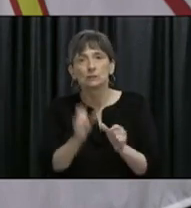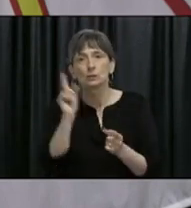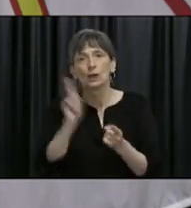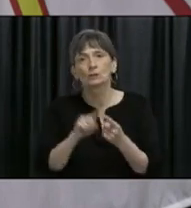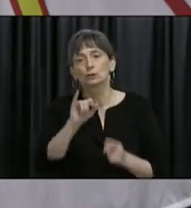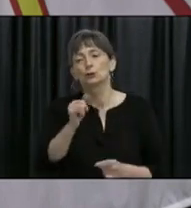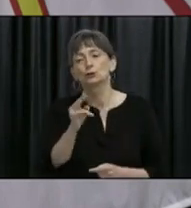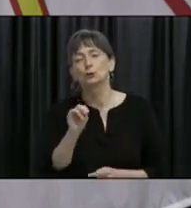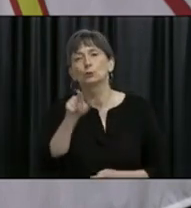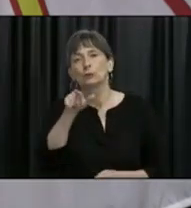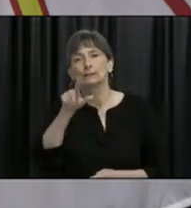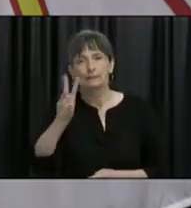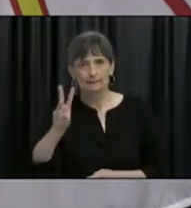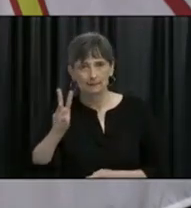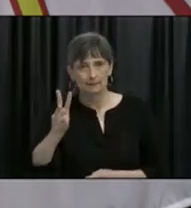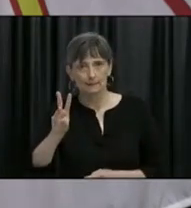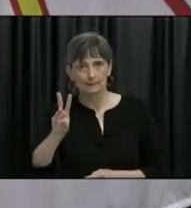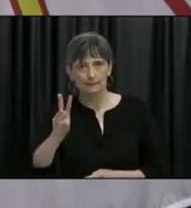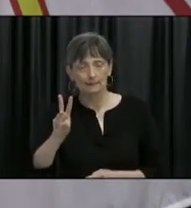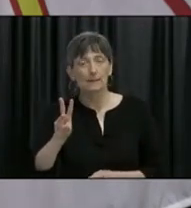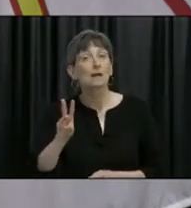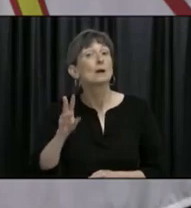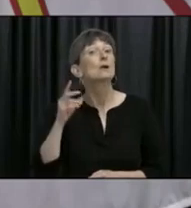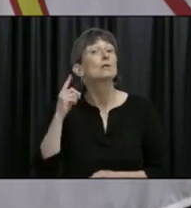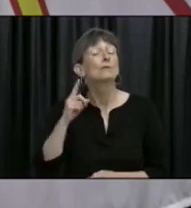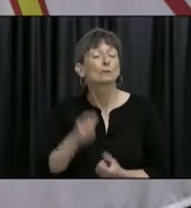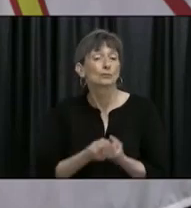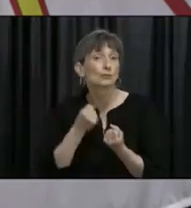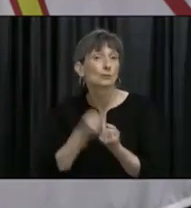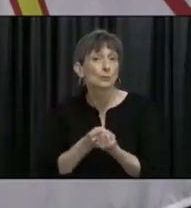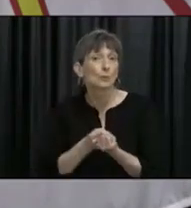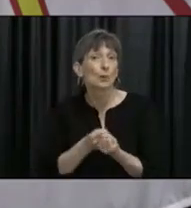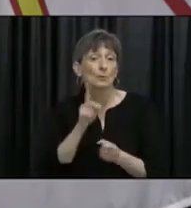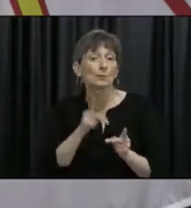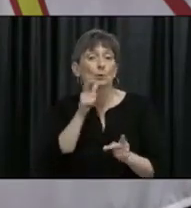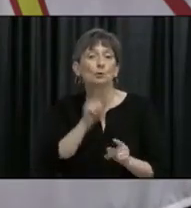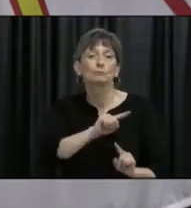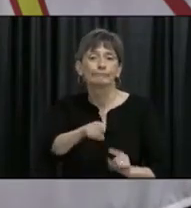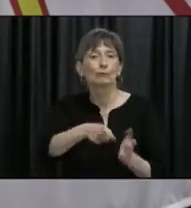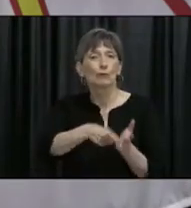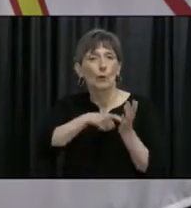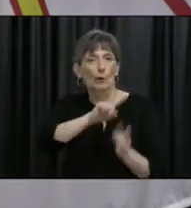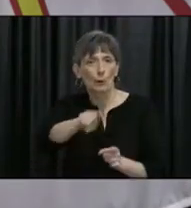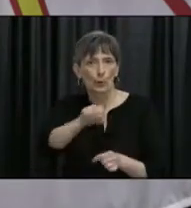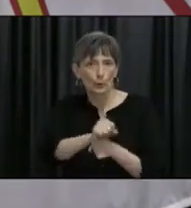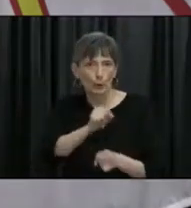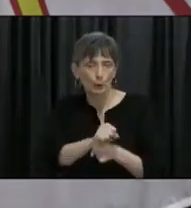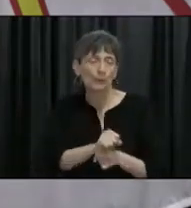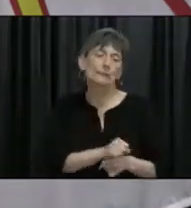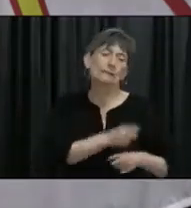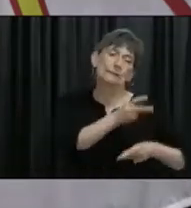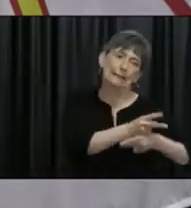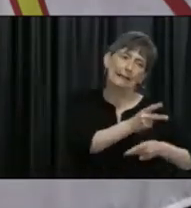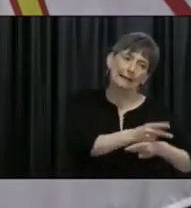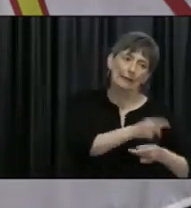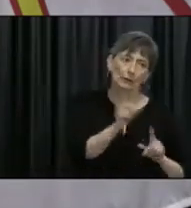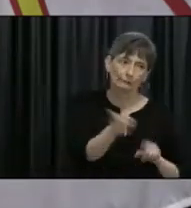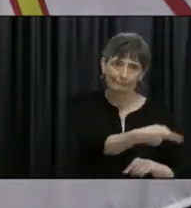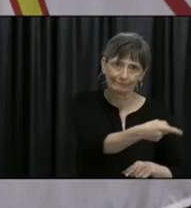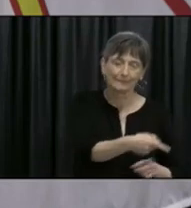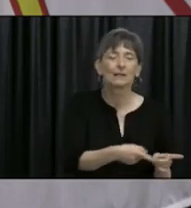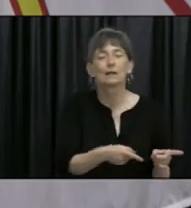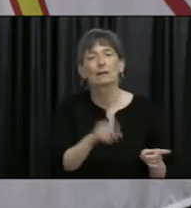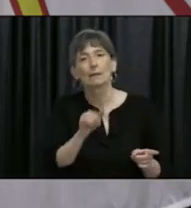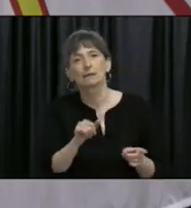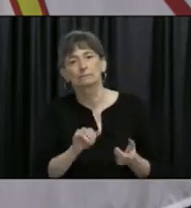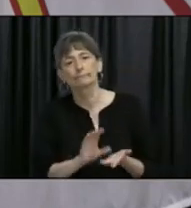26 and of course this was for the support that we put in place for essential workers and the child care program. It was one of